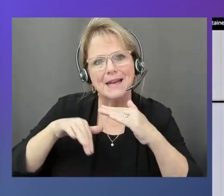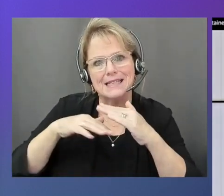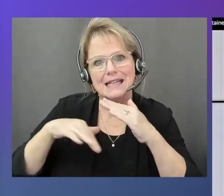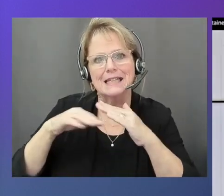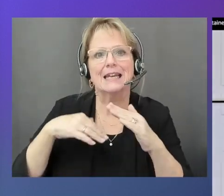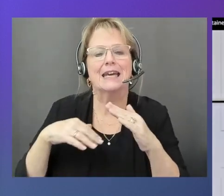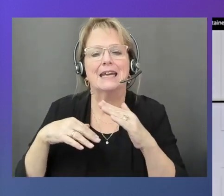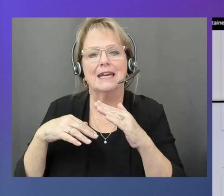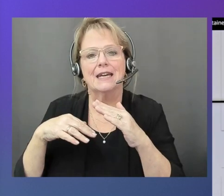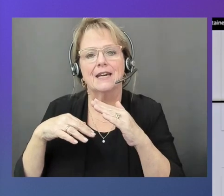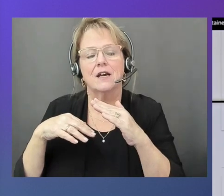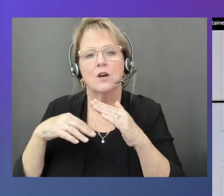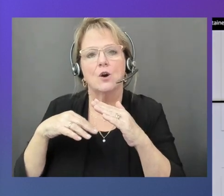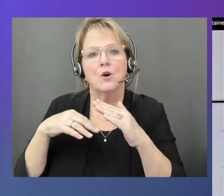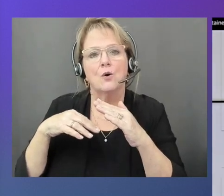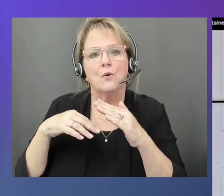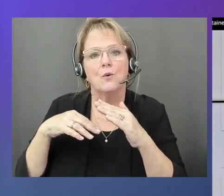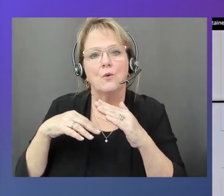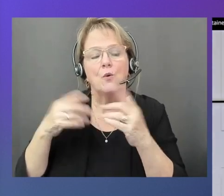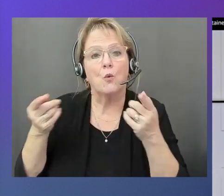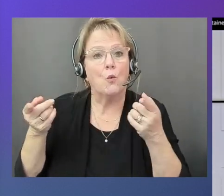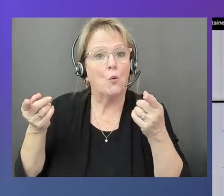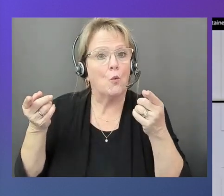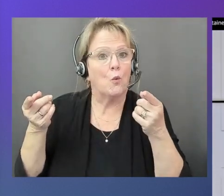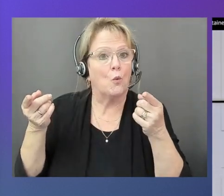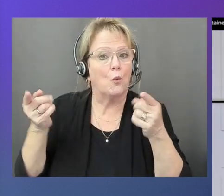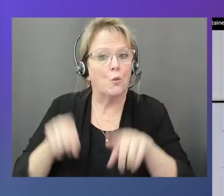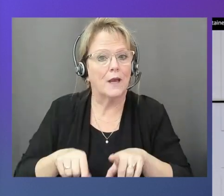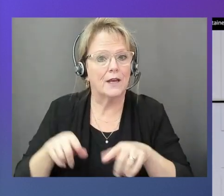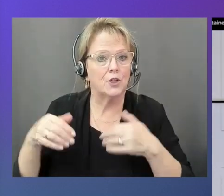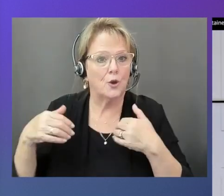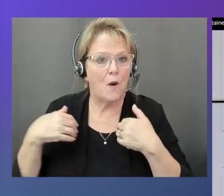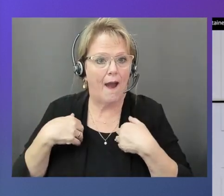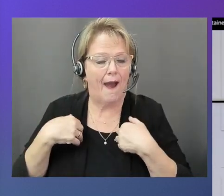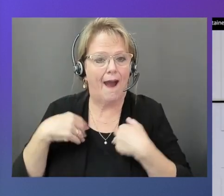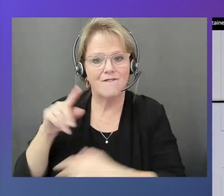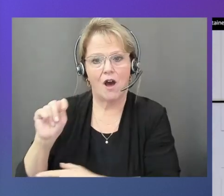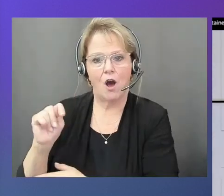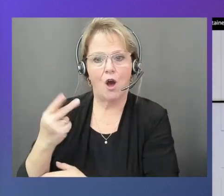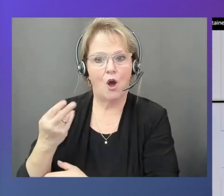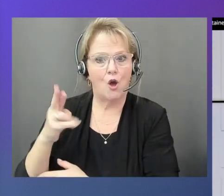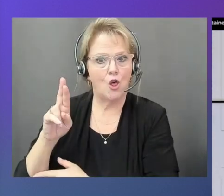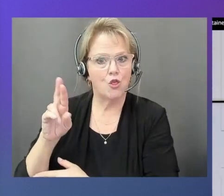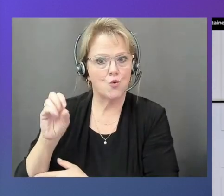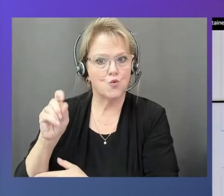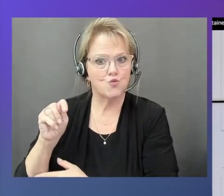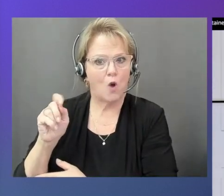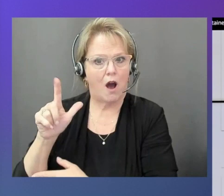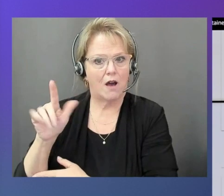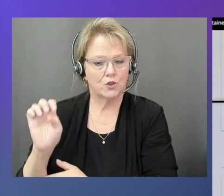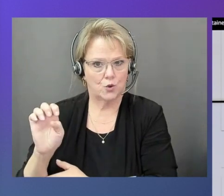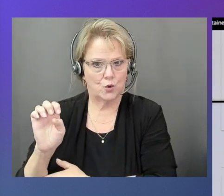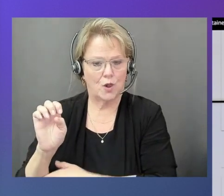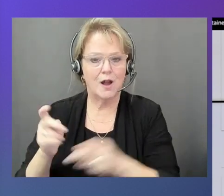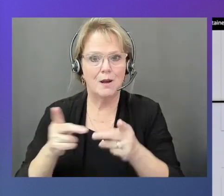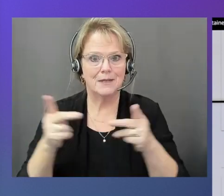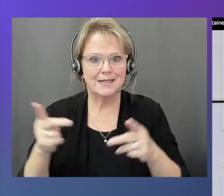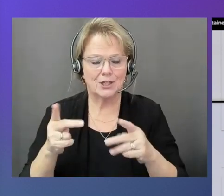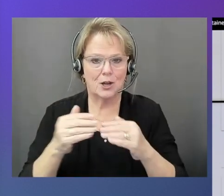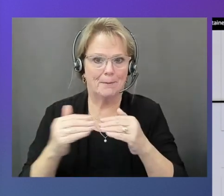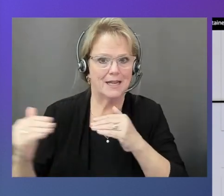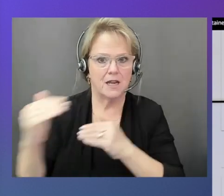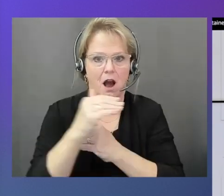whenever you have a, your throttle position goes to, goes beyond 50%,